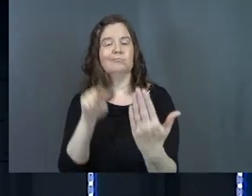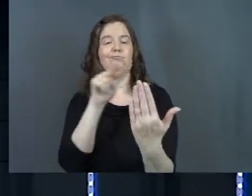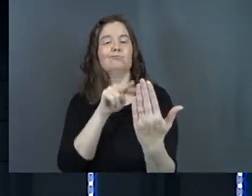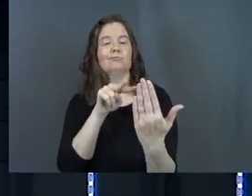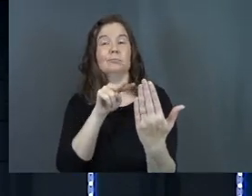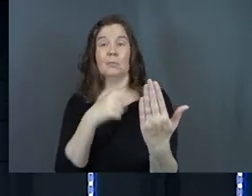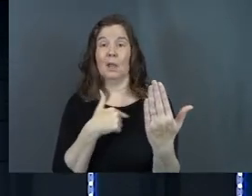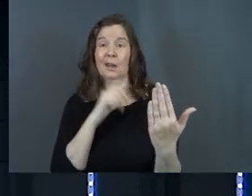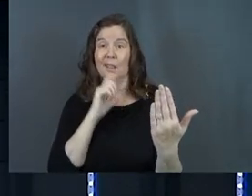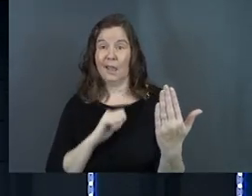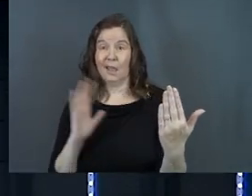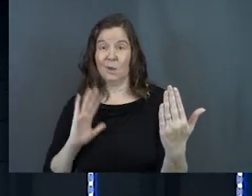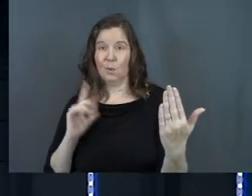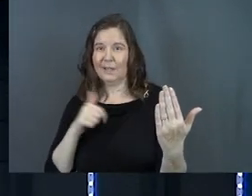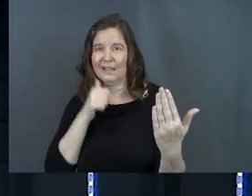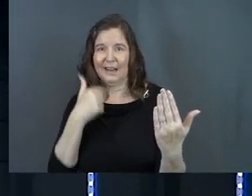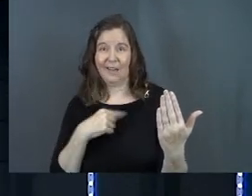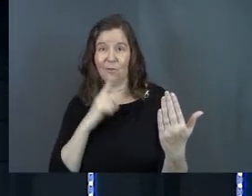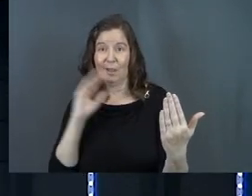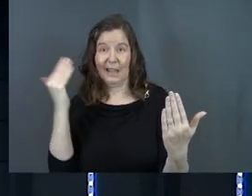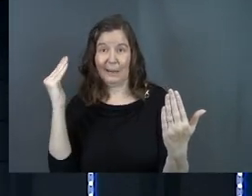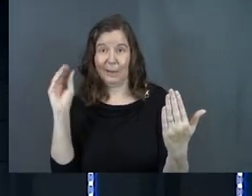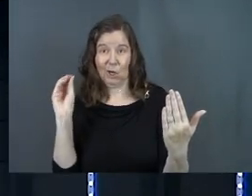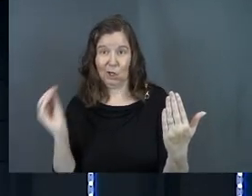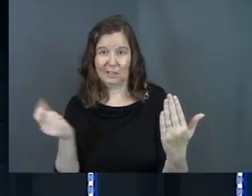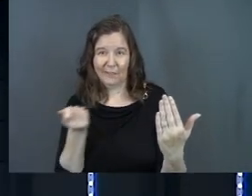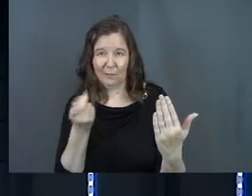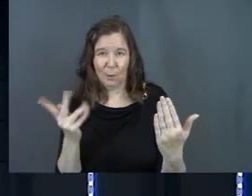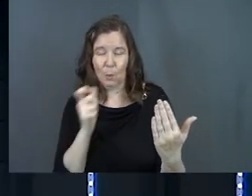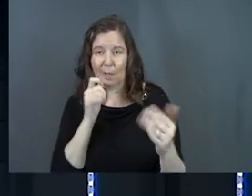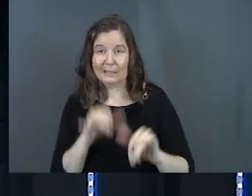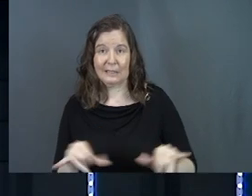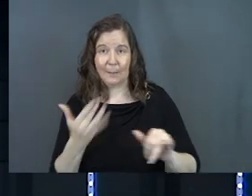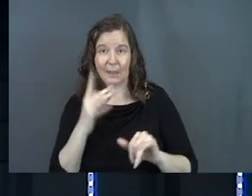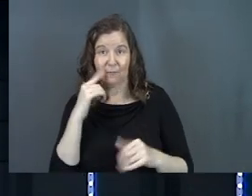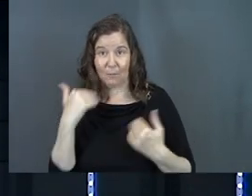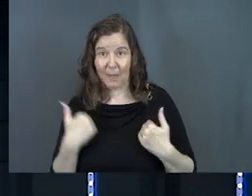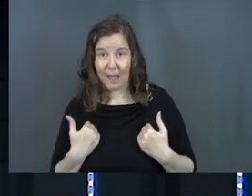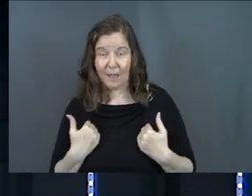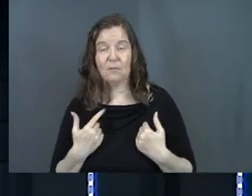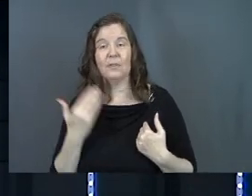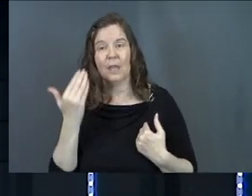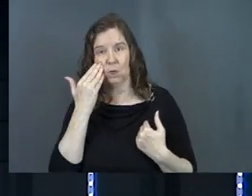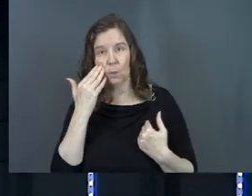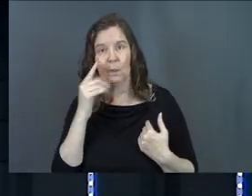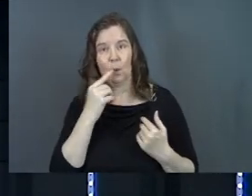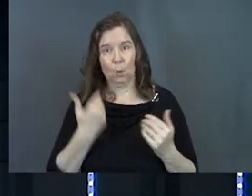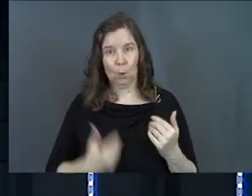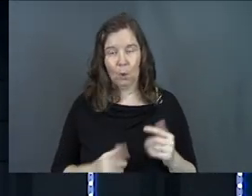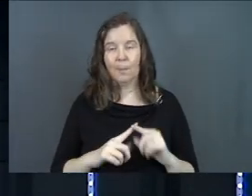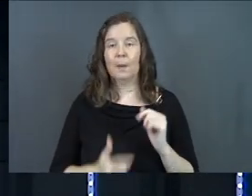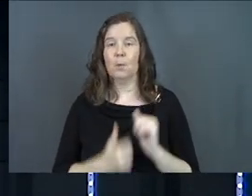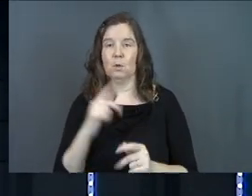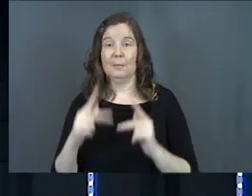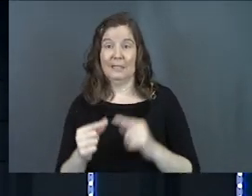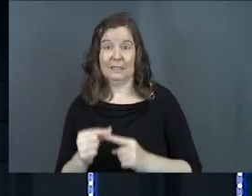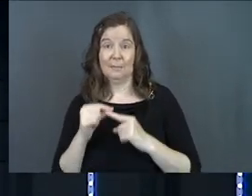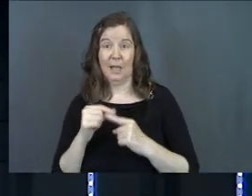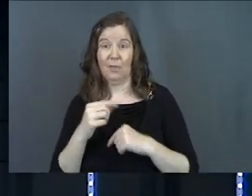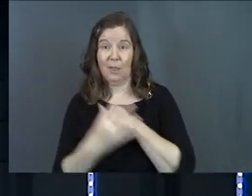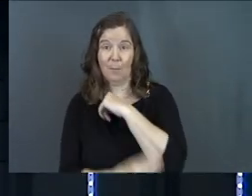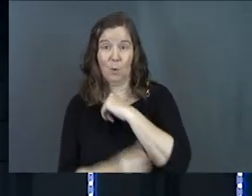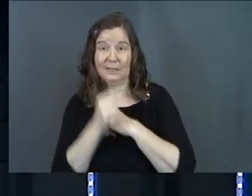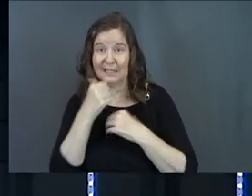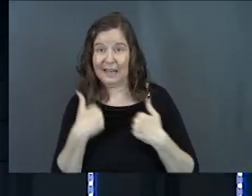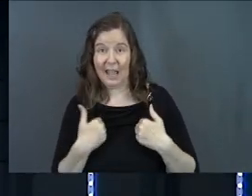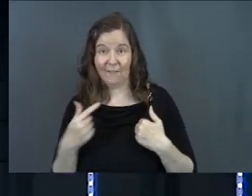And it's interesting in the ancient world, they didn't have hardly any mirrors. It wasn't a common thing for them to have. They knew what they were, but most folks, especially the